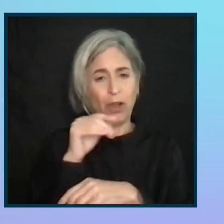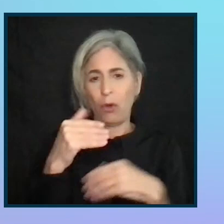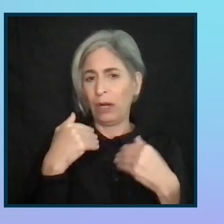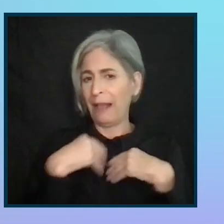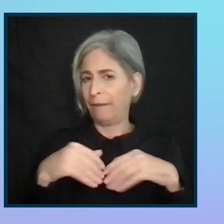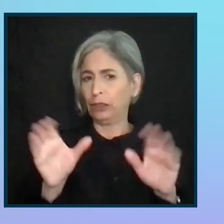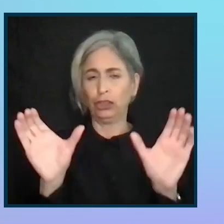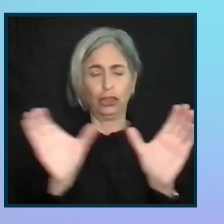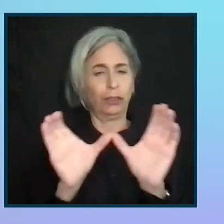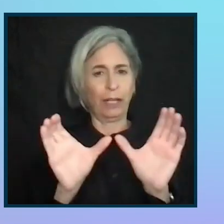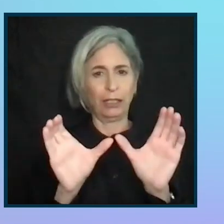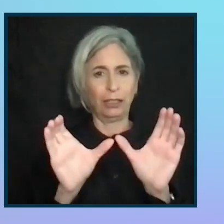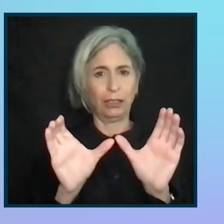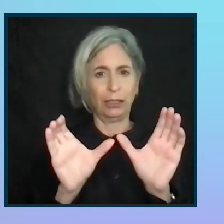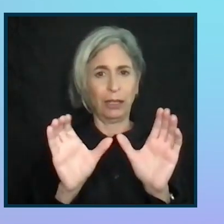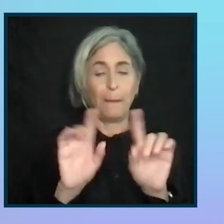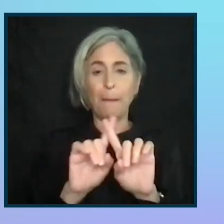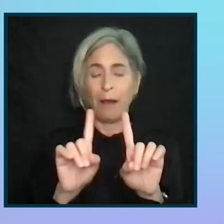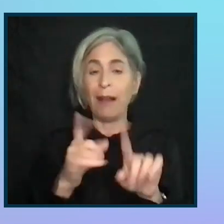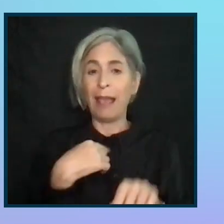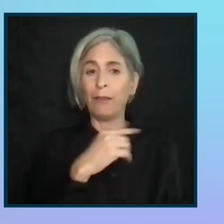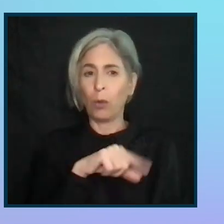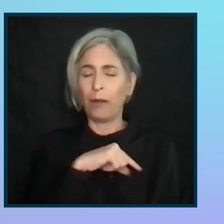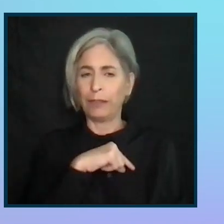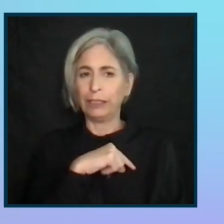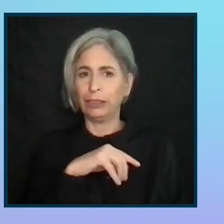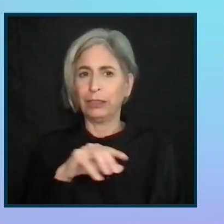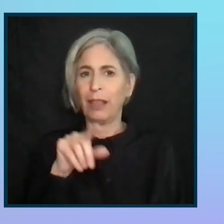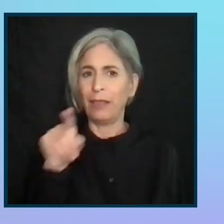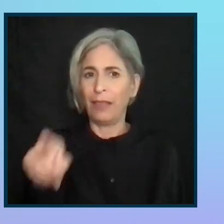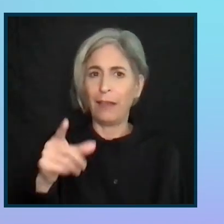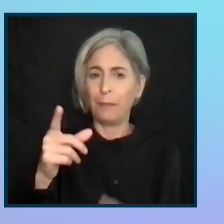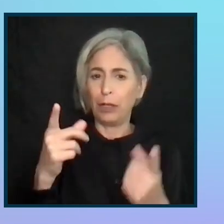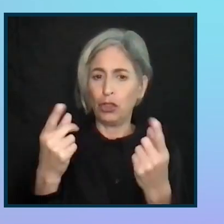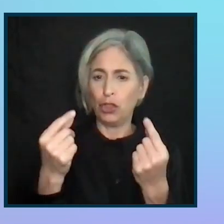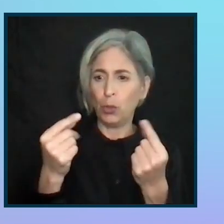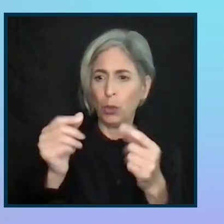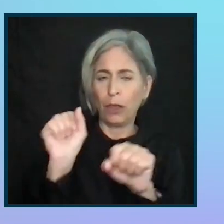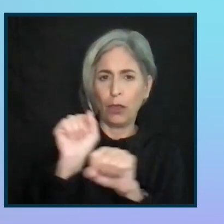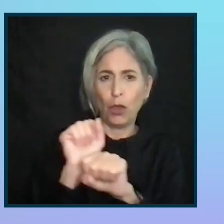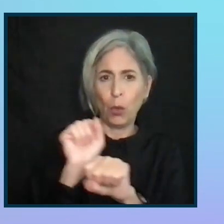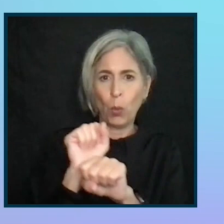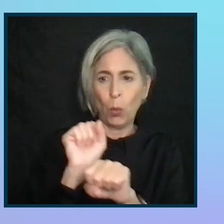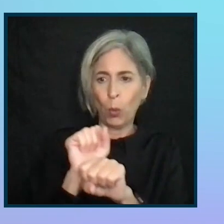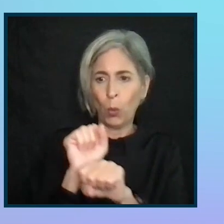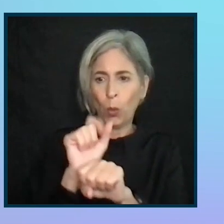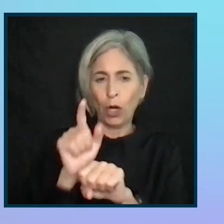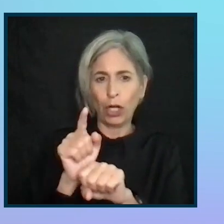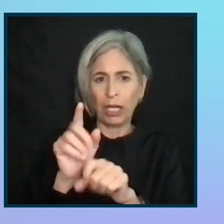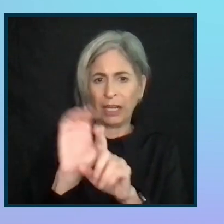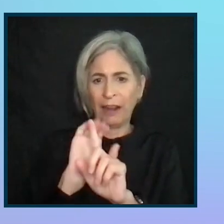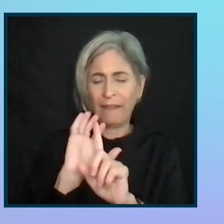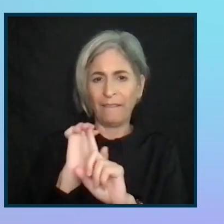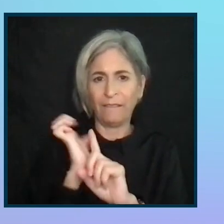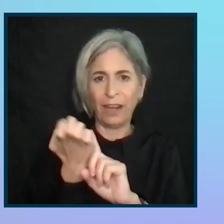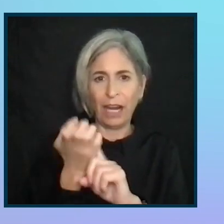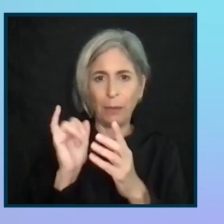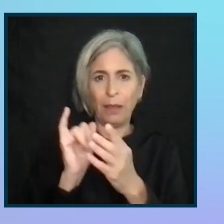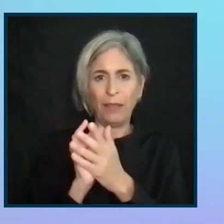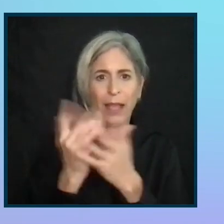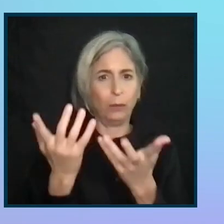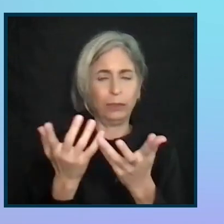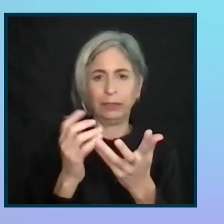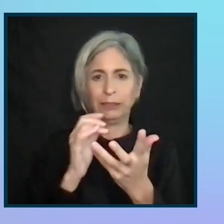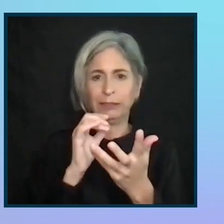those certifications, don't have those qualifications, because they've been doing this in an environment that was never really